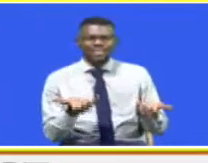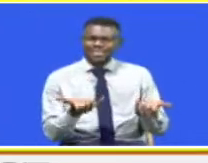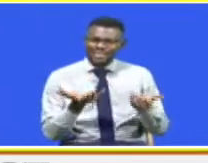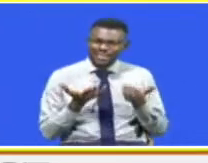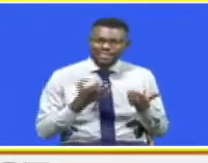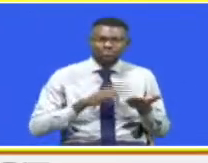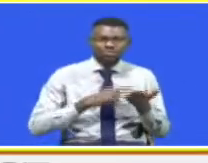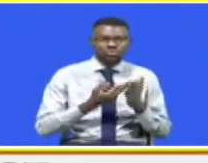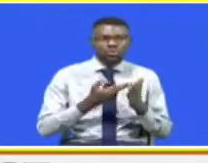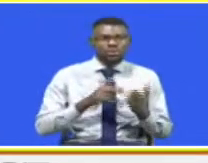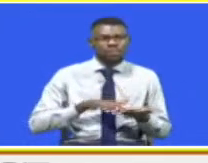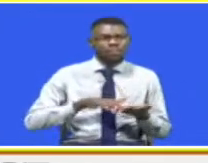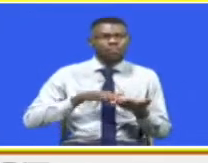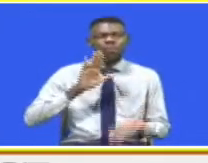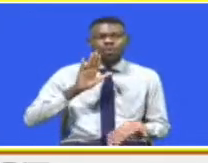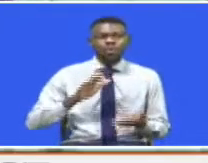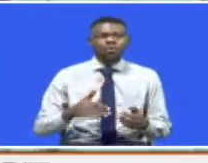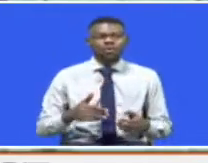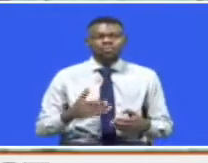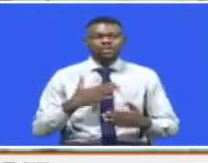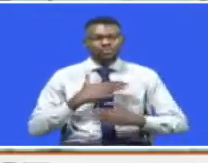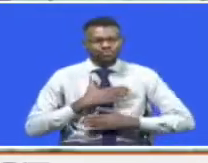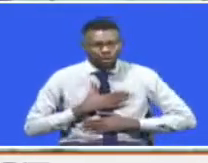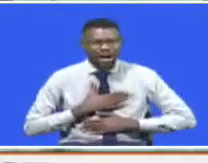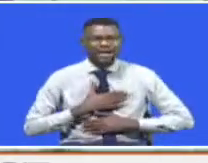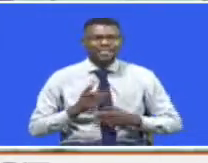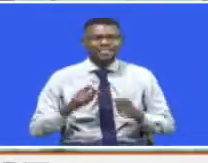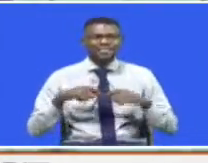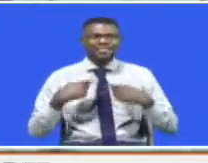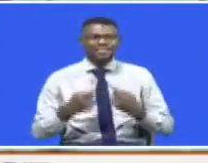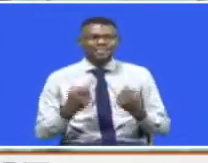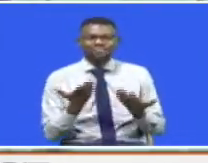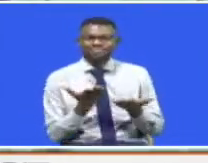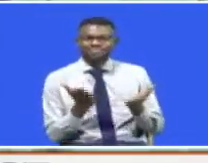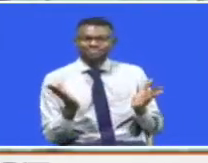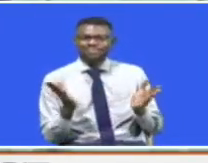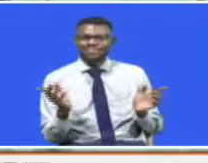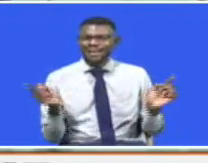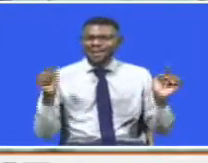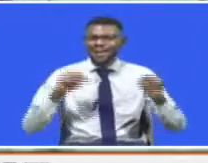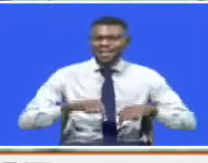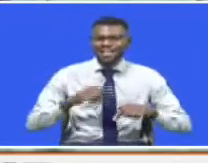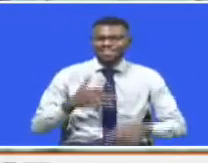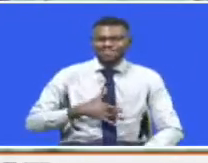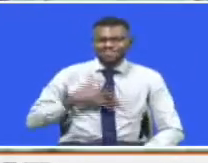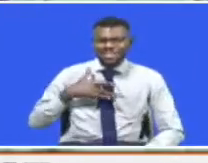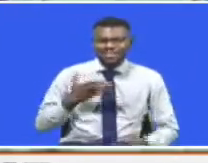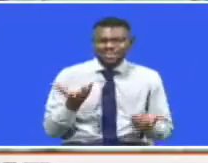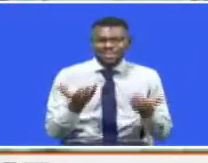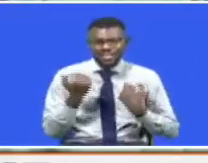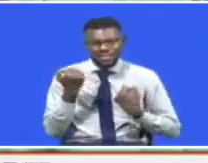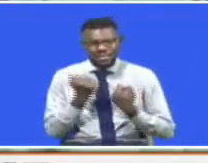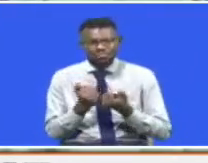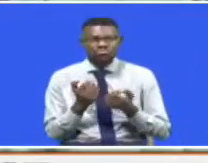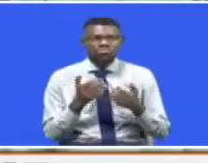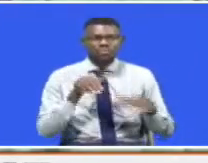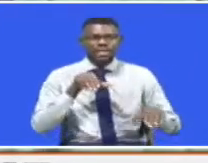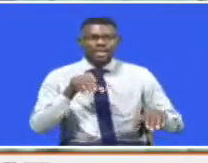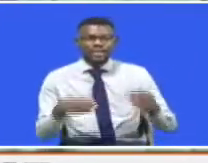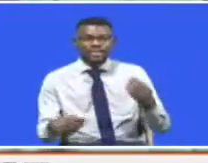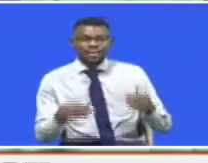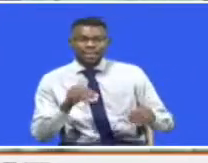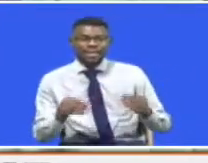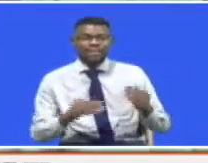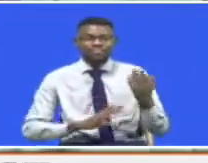We are honored to have this team around and have felt the needs to support disability, children in this country,